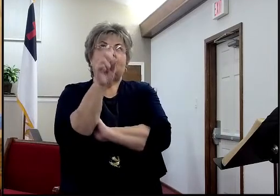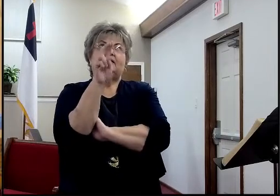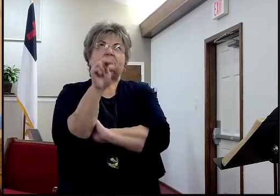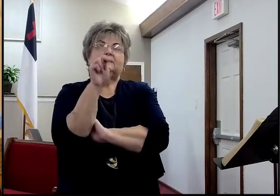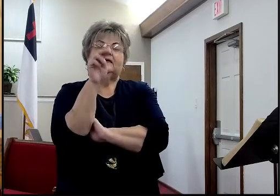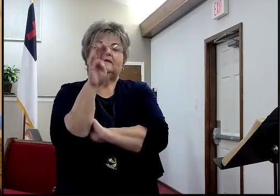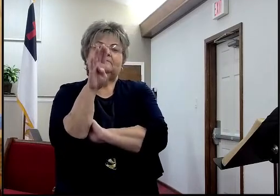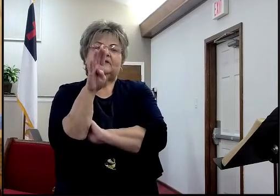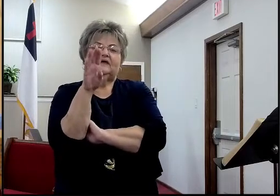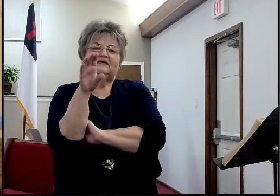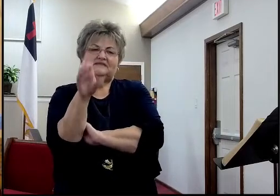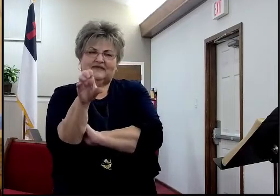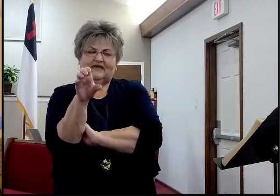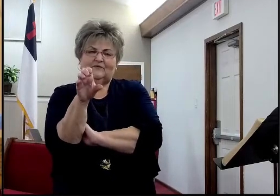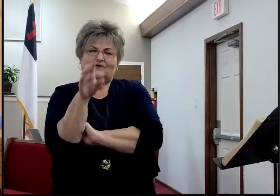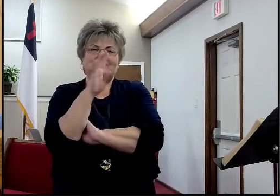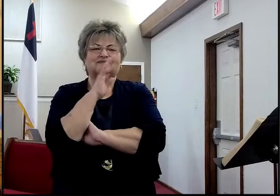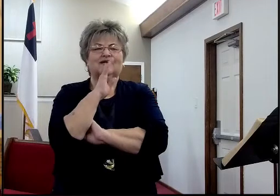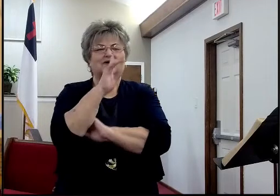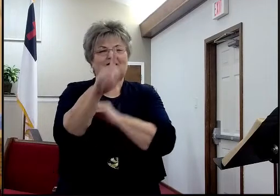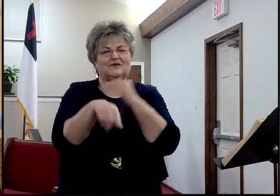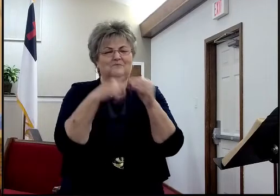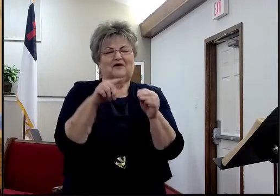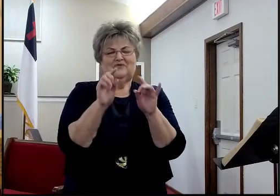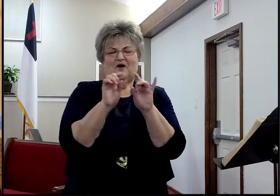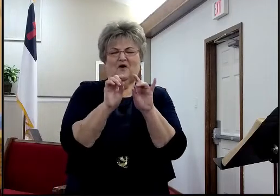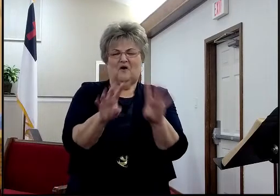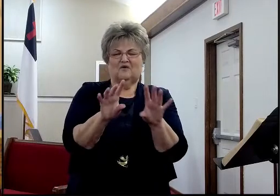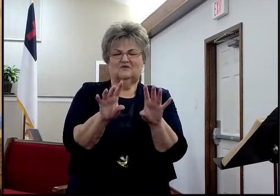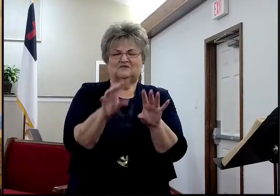about the horrors of colonialism, under Queen Elizabeth II,